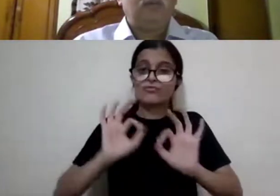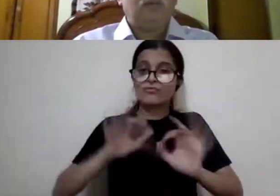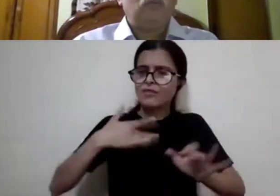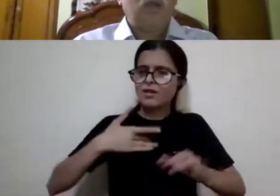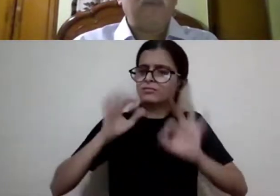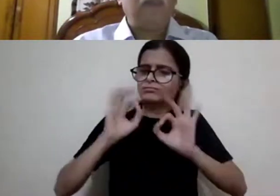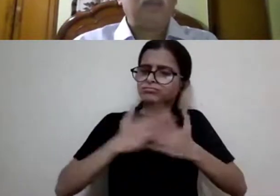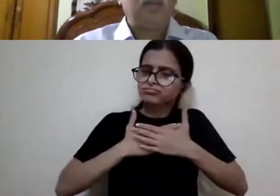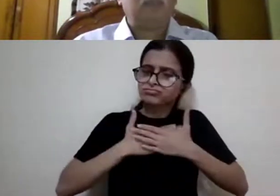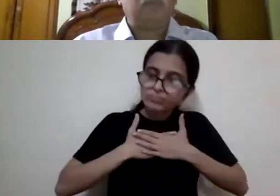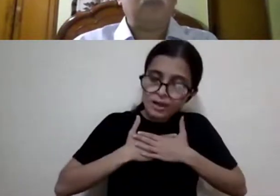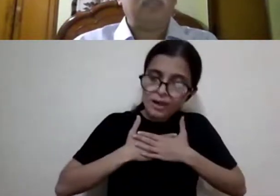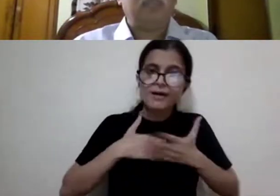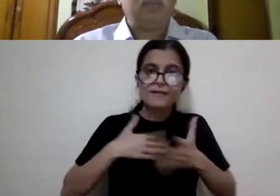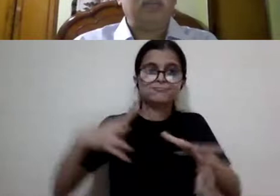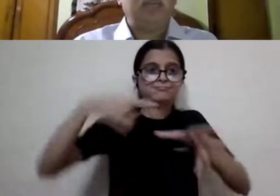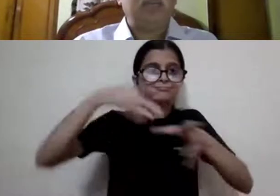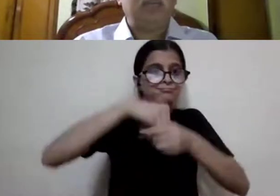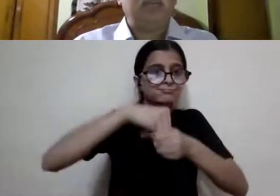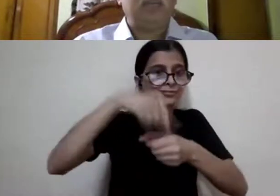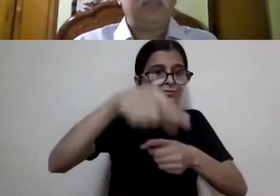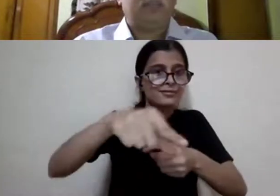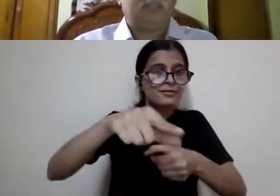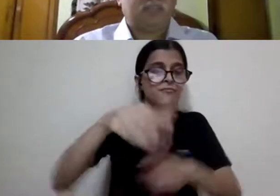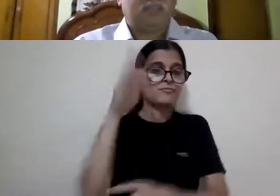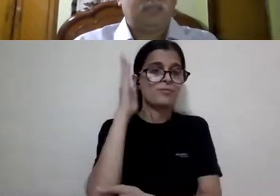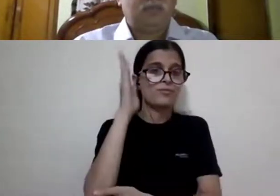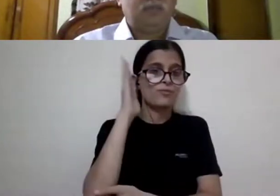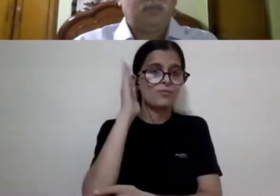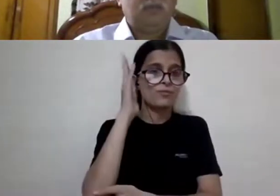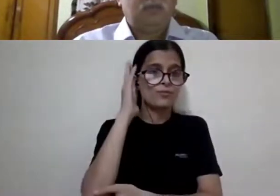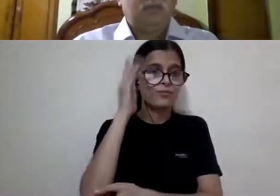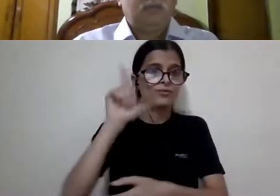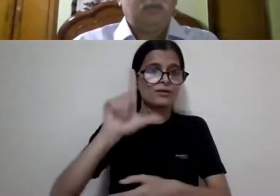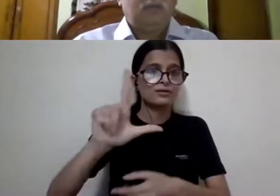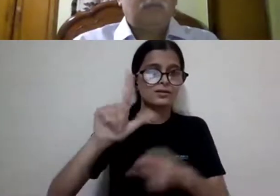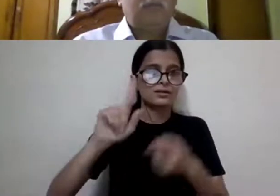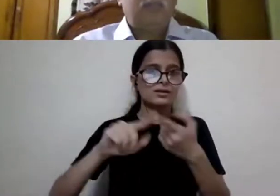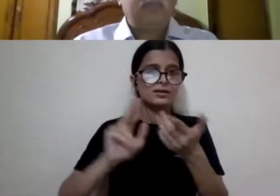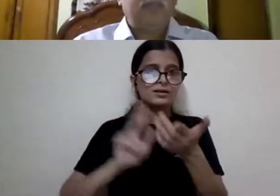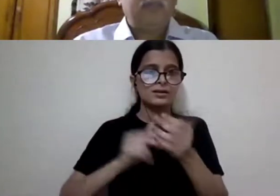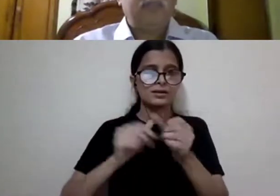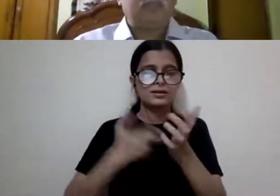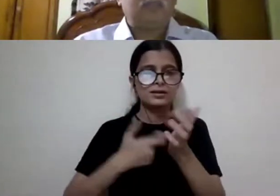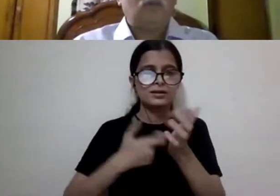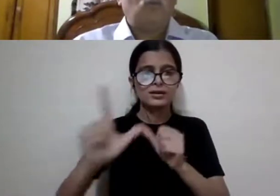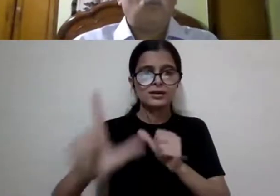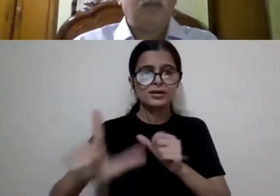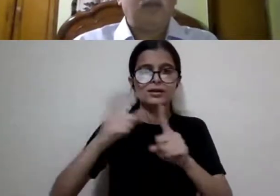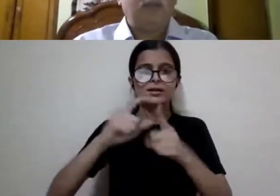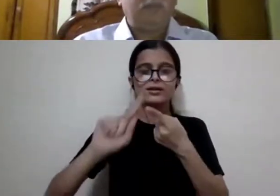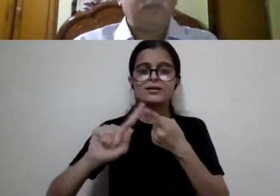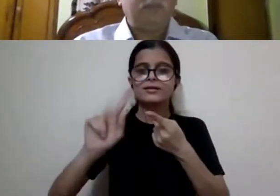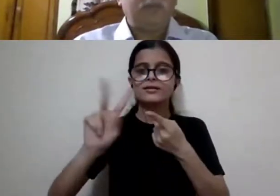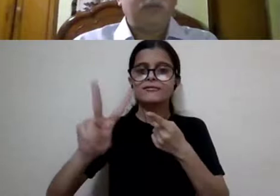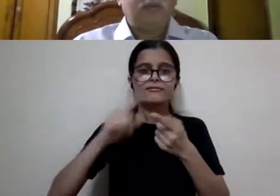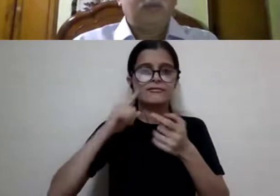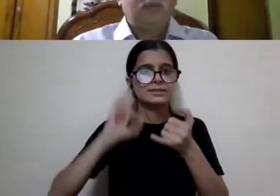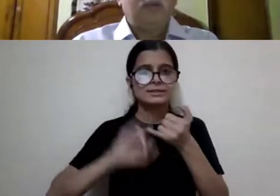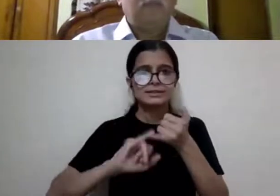to have with us Professor Leonard Davis. Professor Davis, welcome.